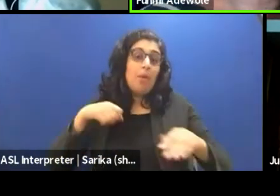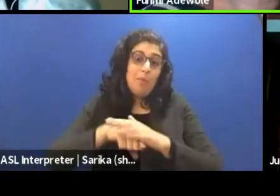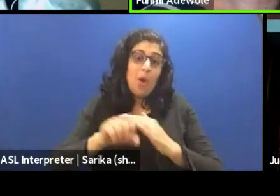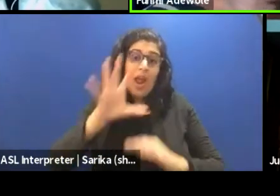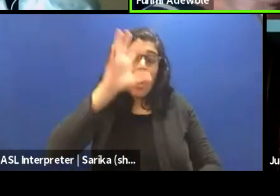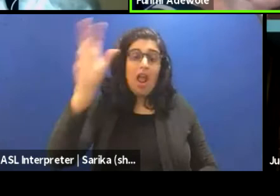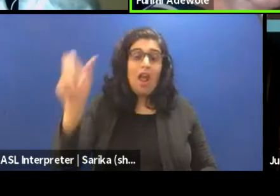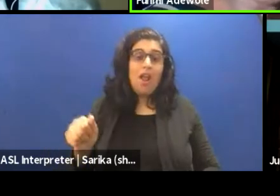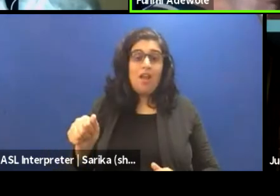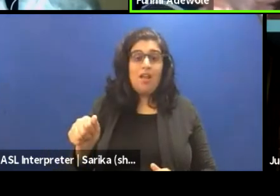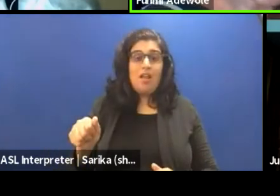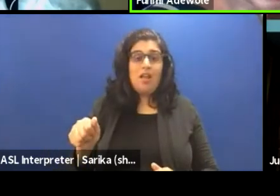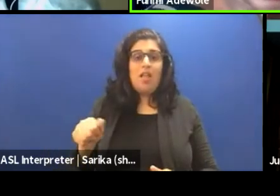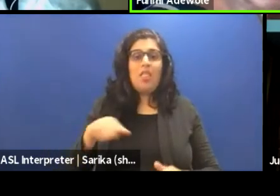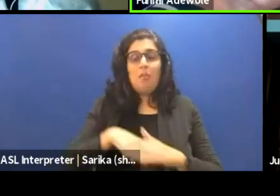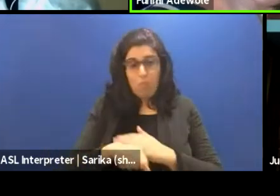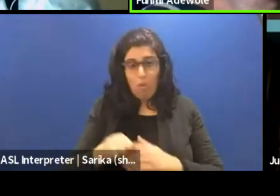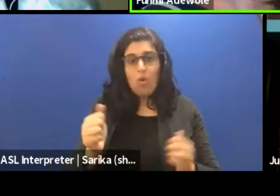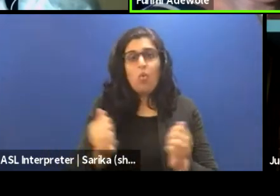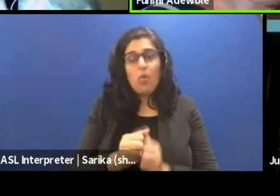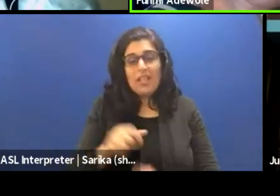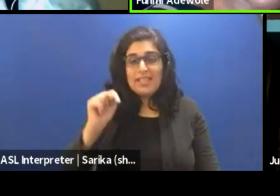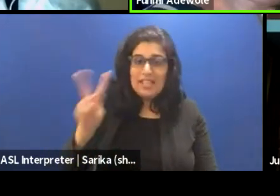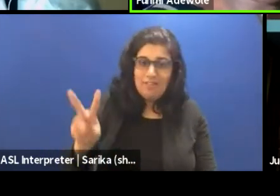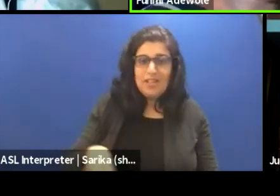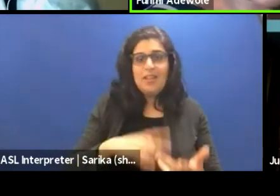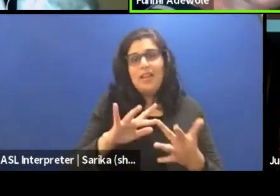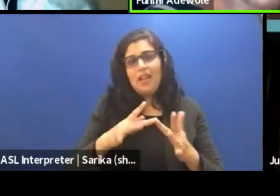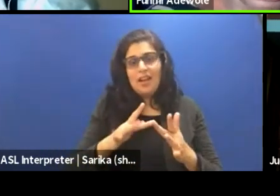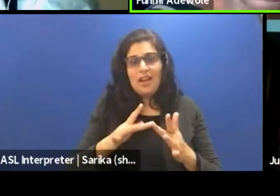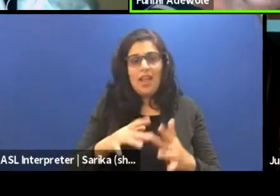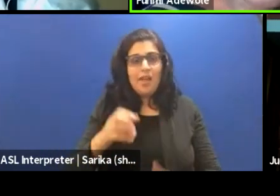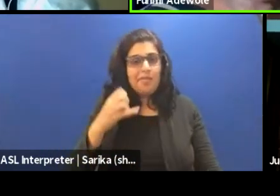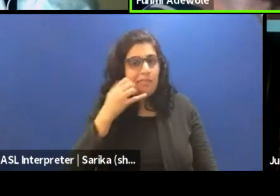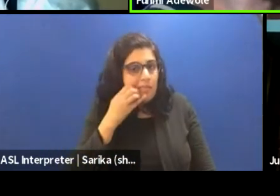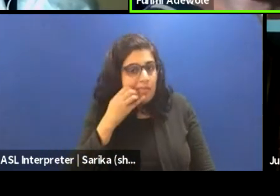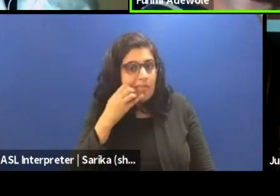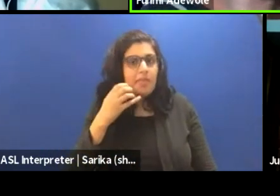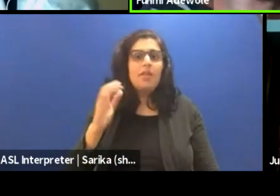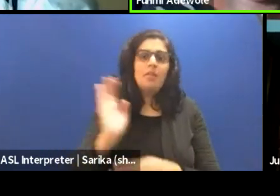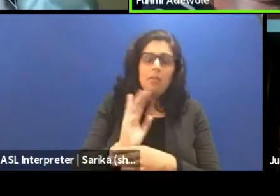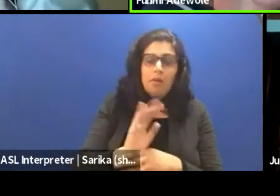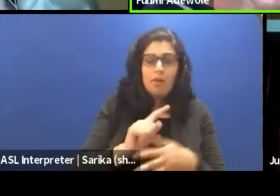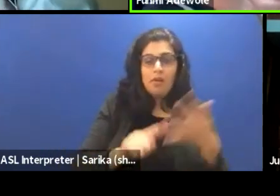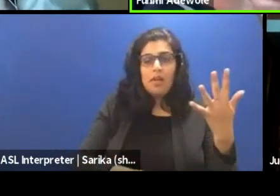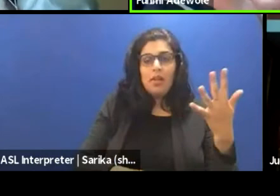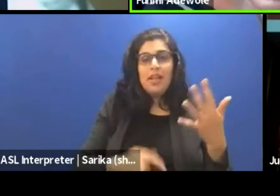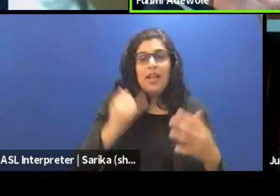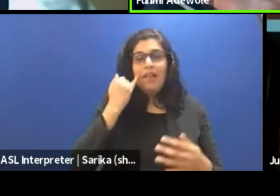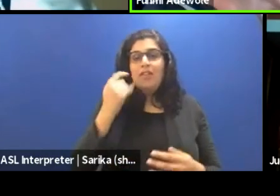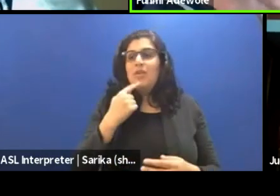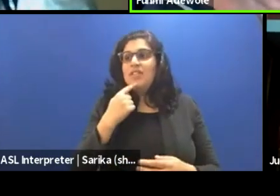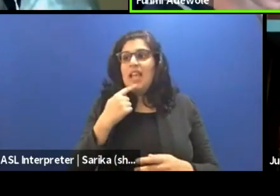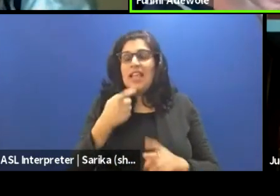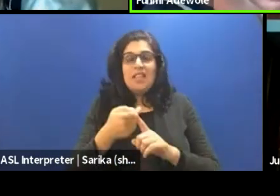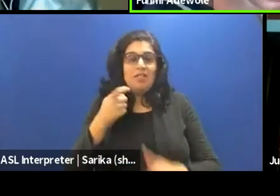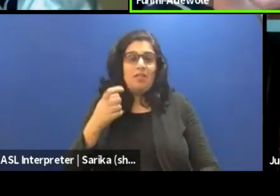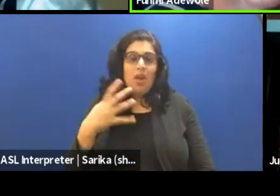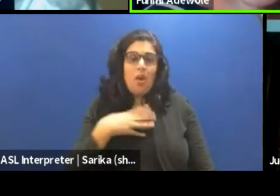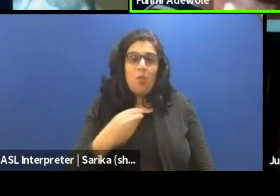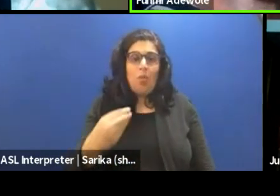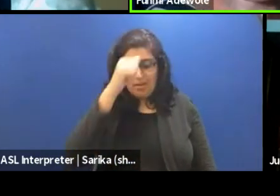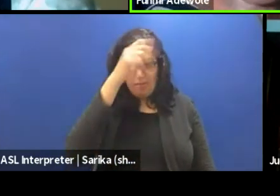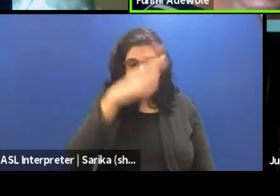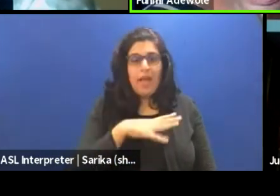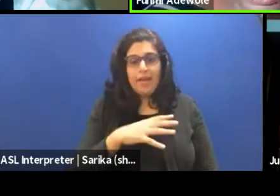were born there with television and the internet and mobile phones and film. If you tell them this came from the white man, they'll just look